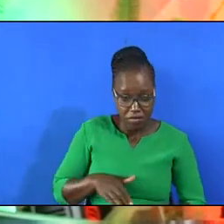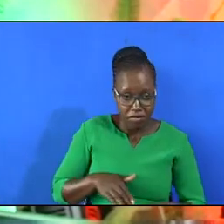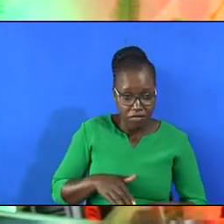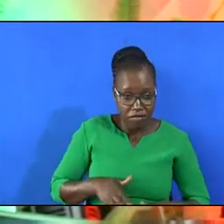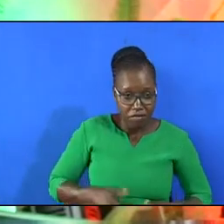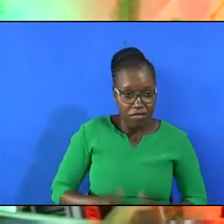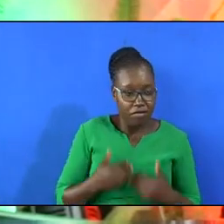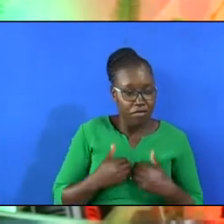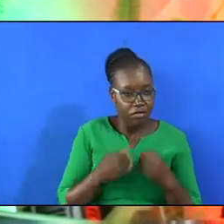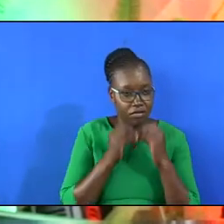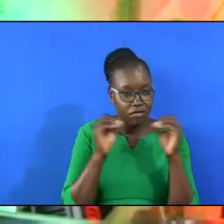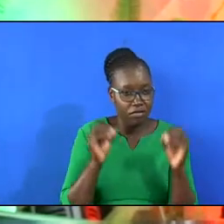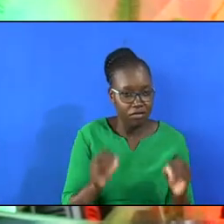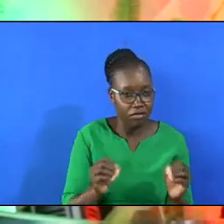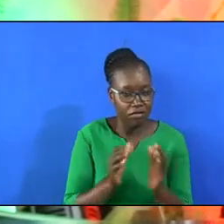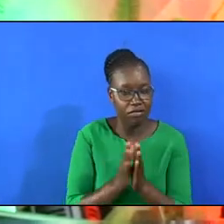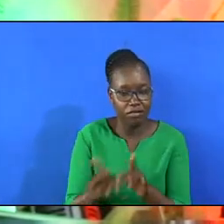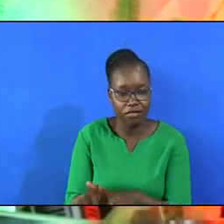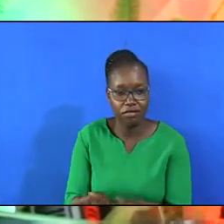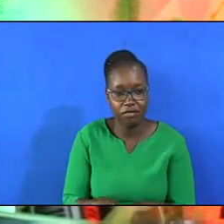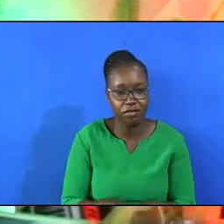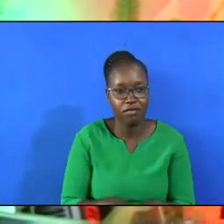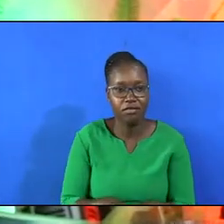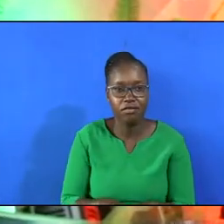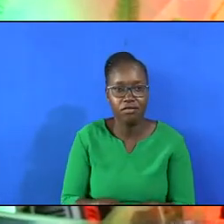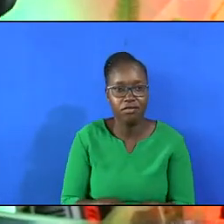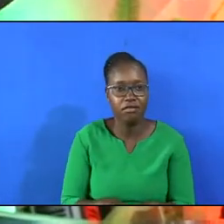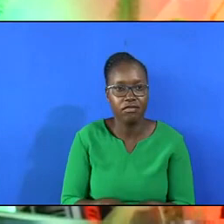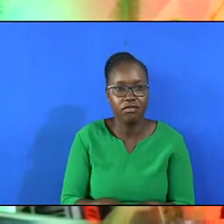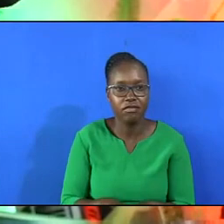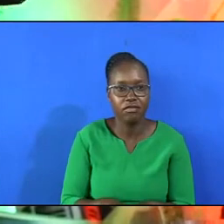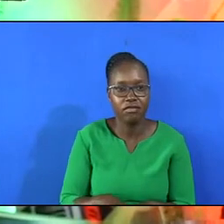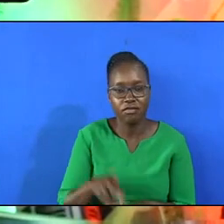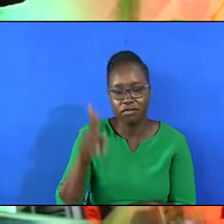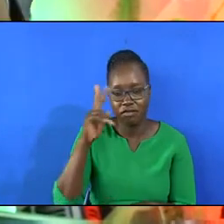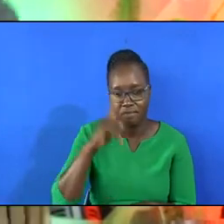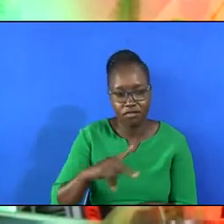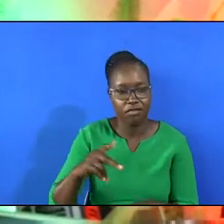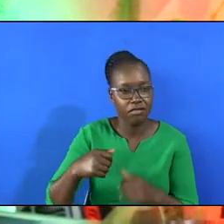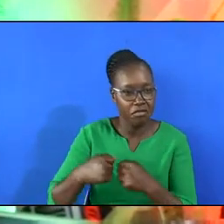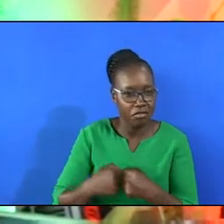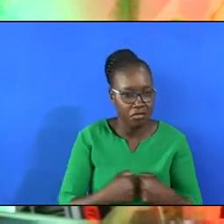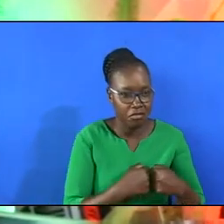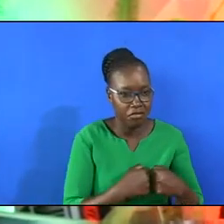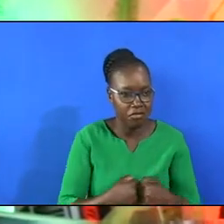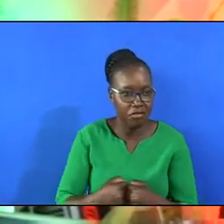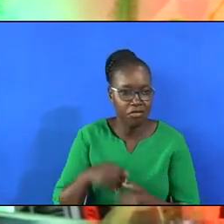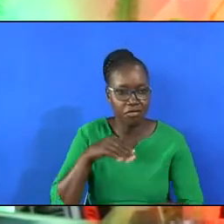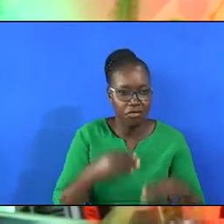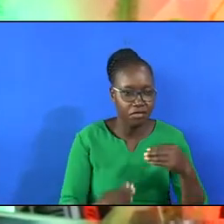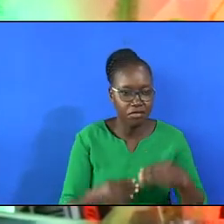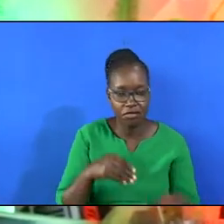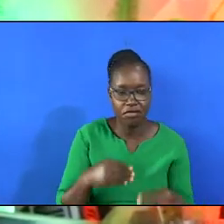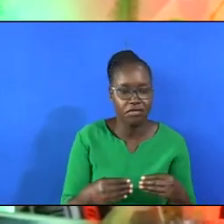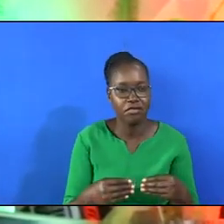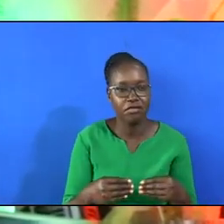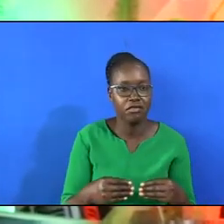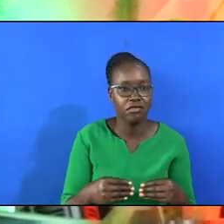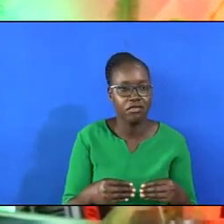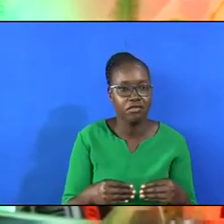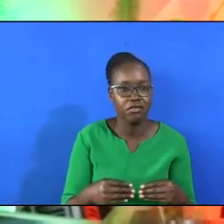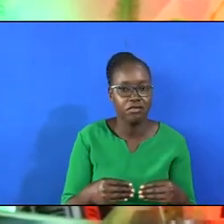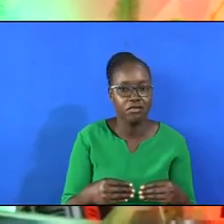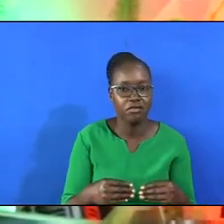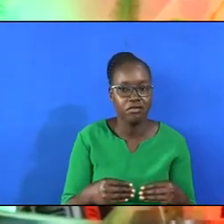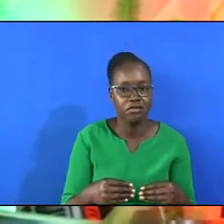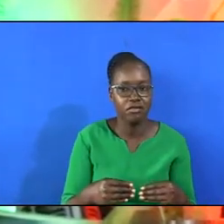he's going to speak on our physically challenged children he's going to speak on